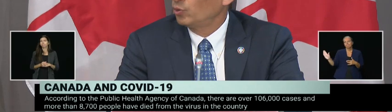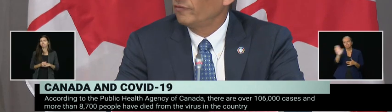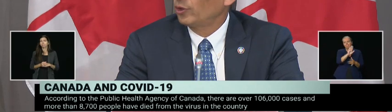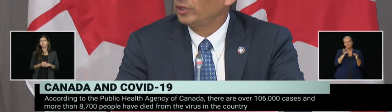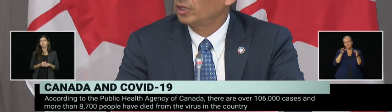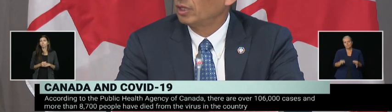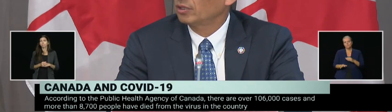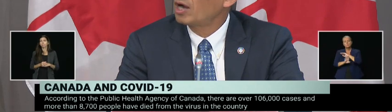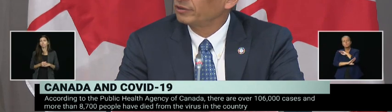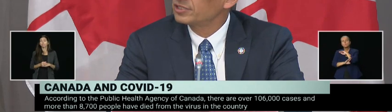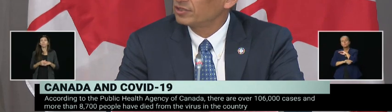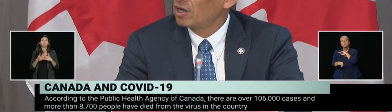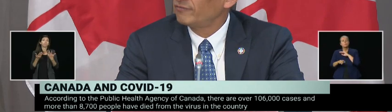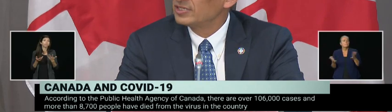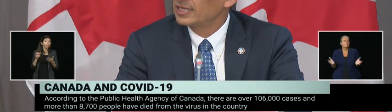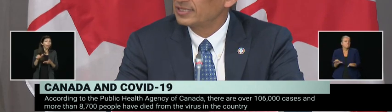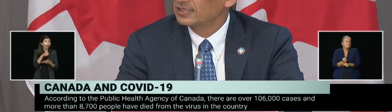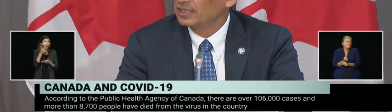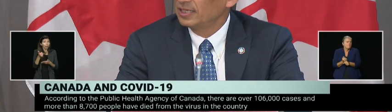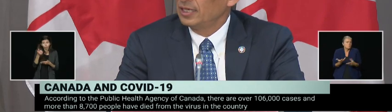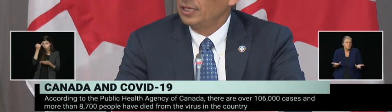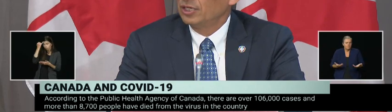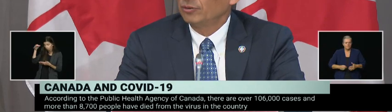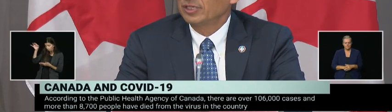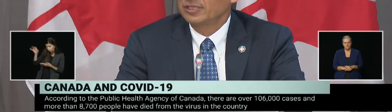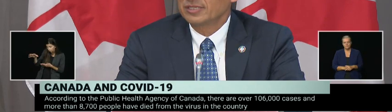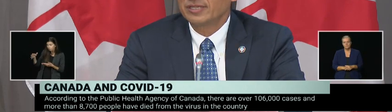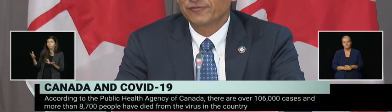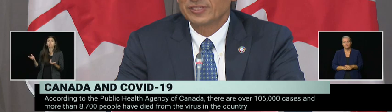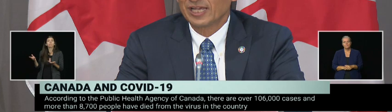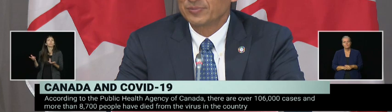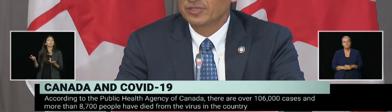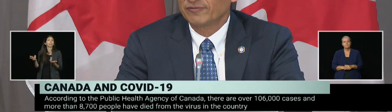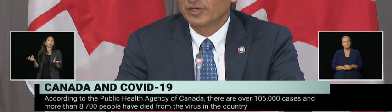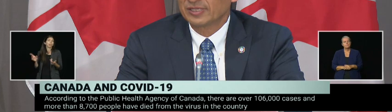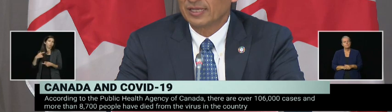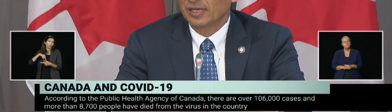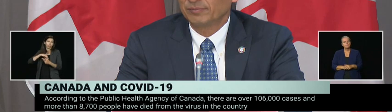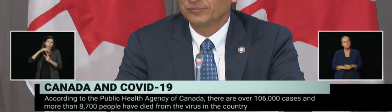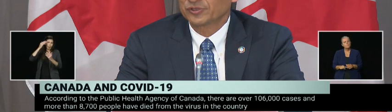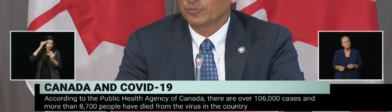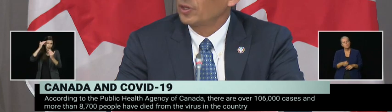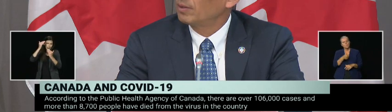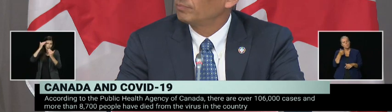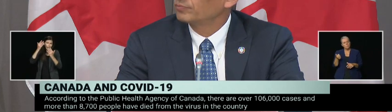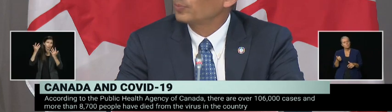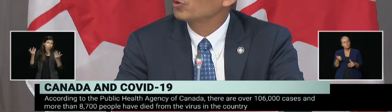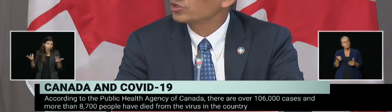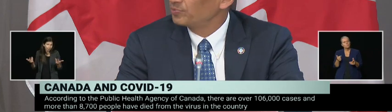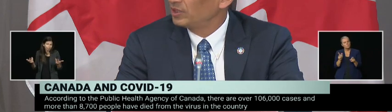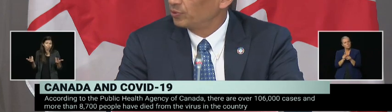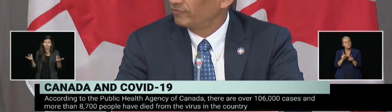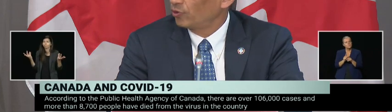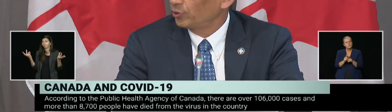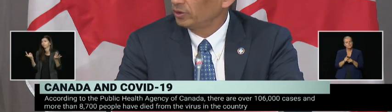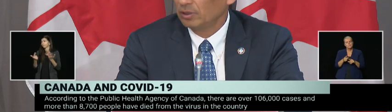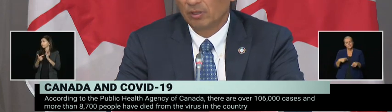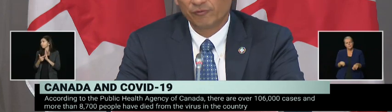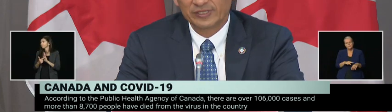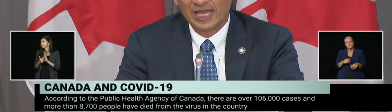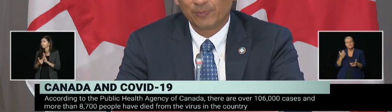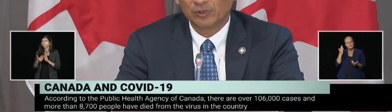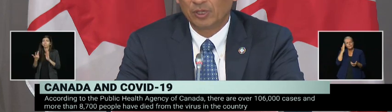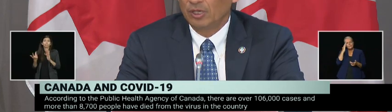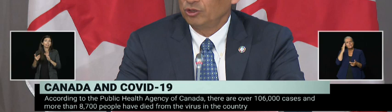that we certainly were very cognizant of is that, you know, there's different types of proposals being put forward.